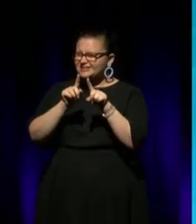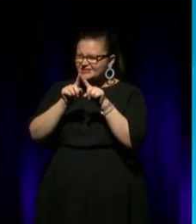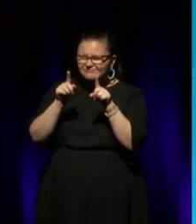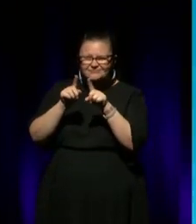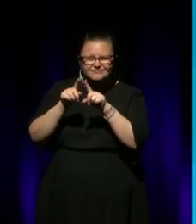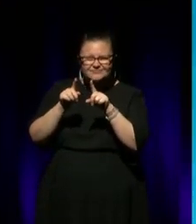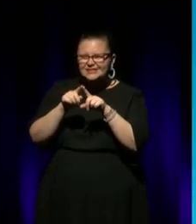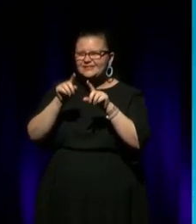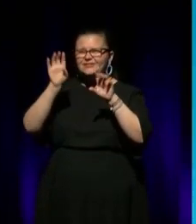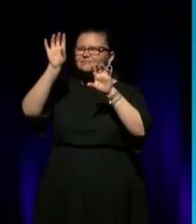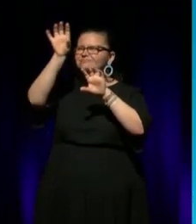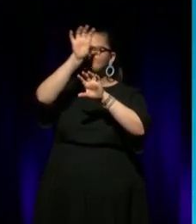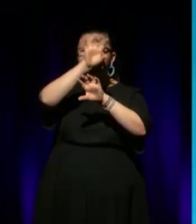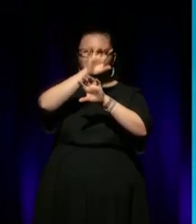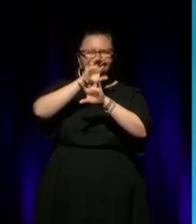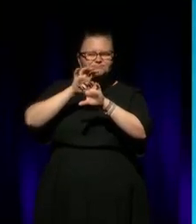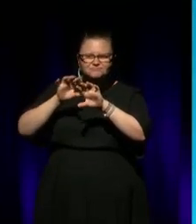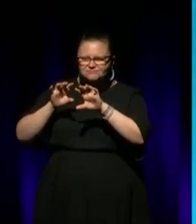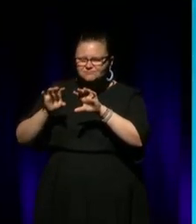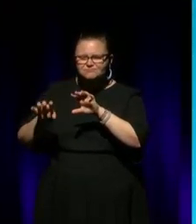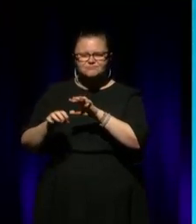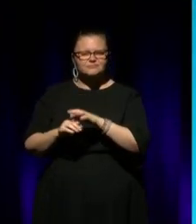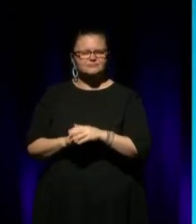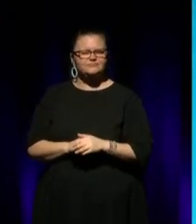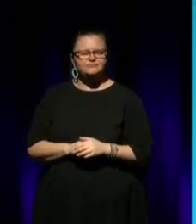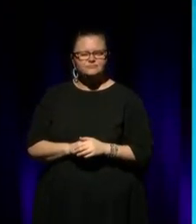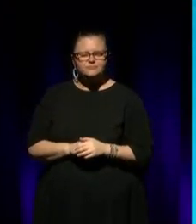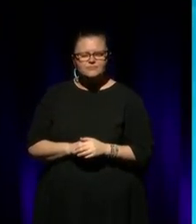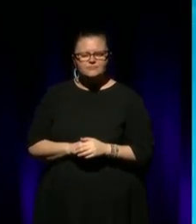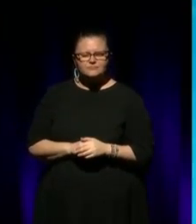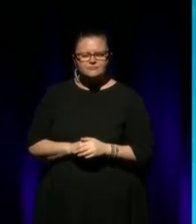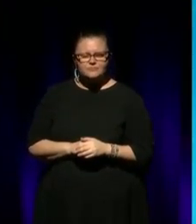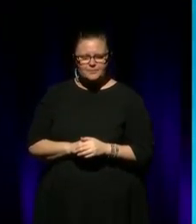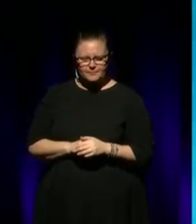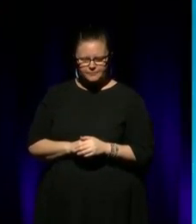and Ningley's family and Jensen and Pinau and Miriam Mob and Saiba. Like, all this culture